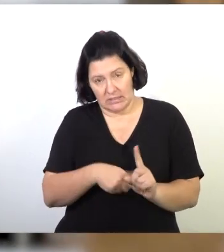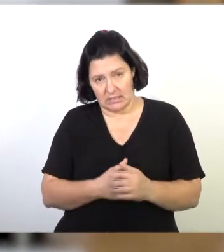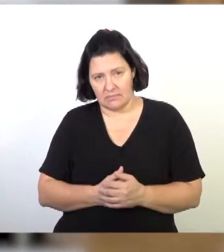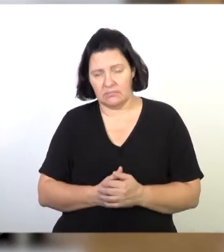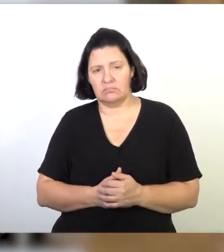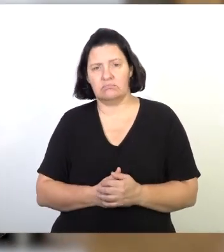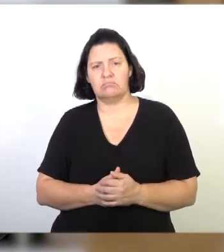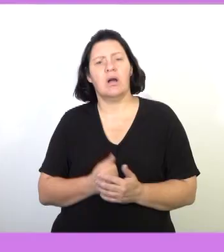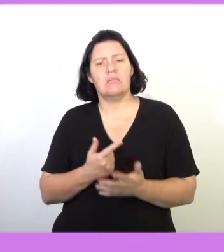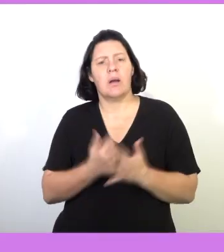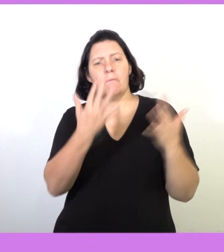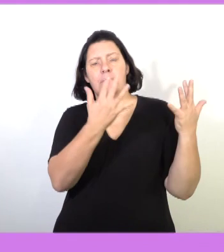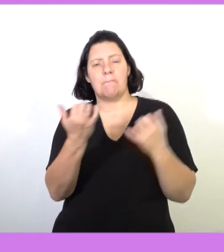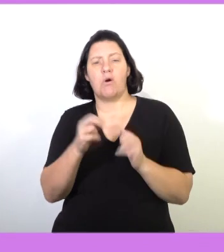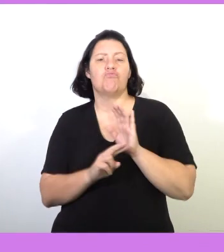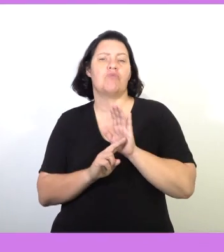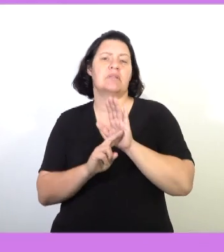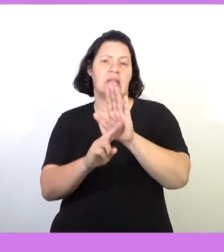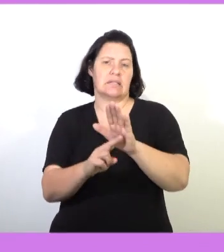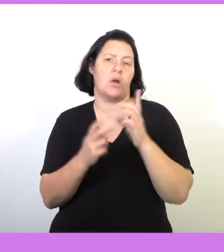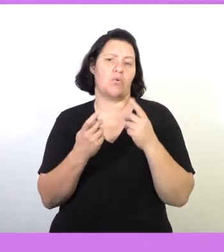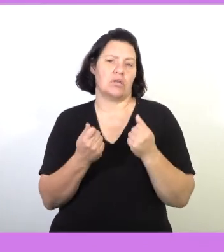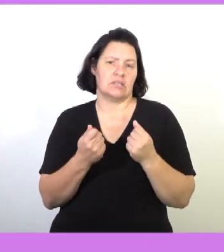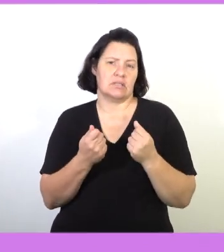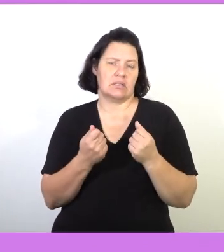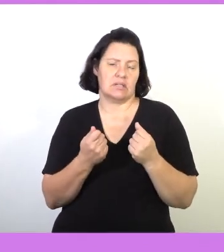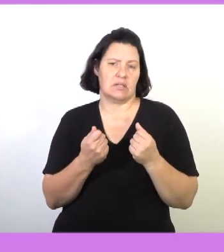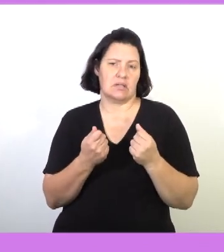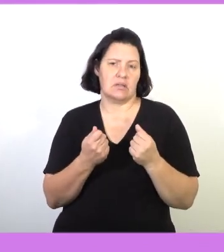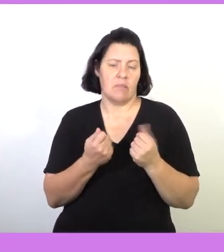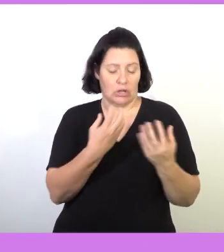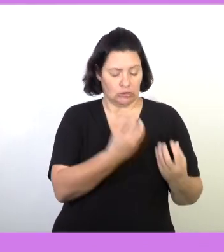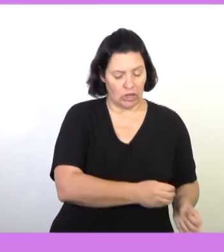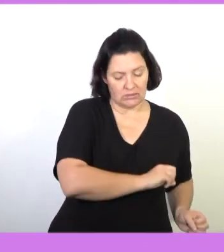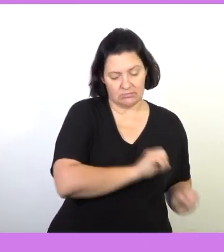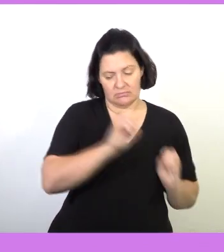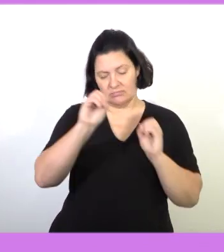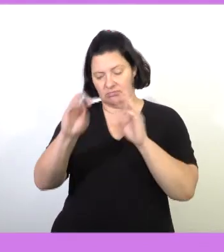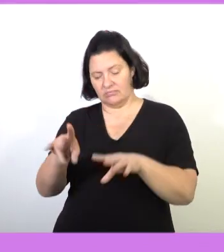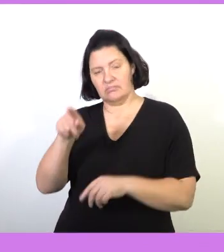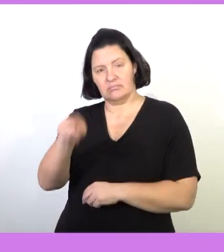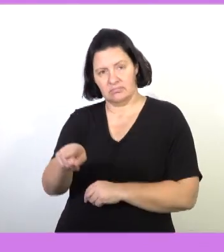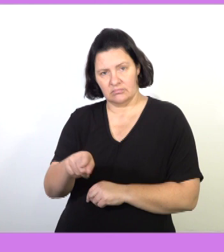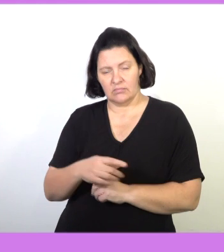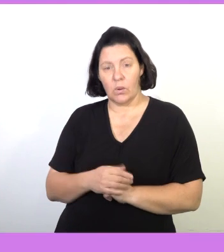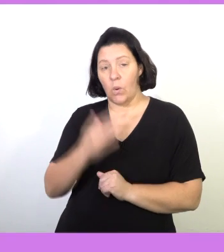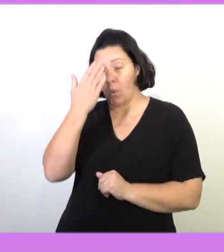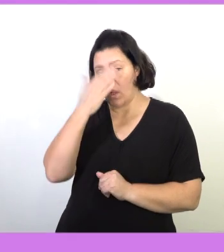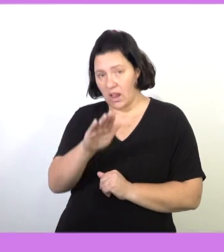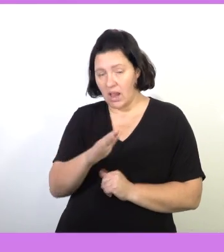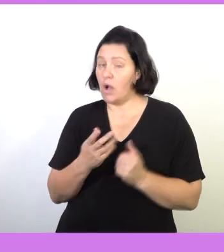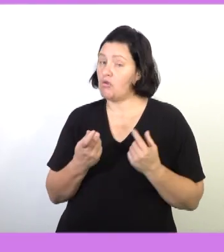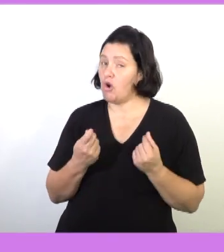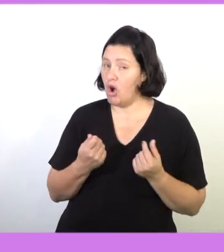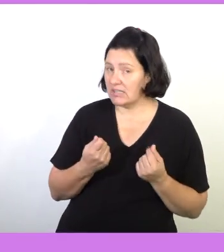Determine the formula to represent the cost of taking a child to Aquadome. We know that